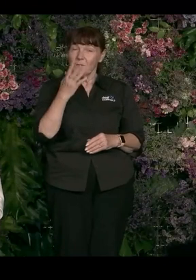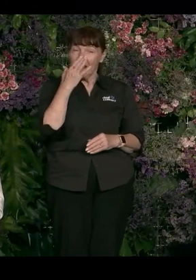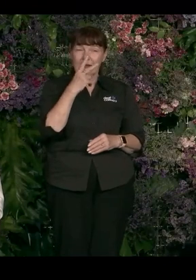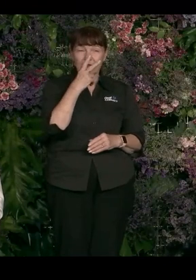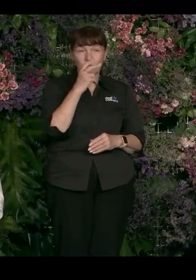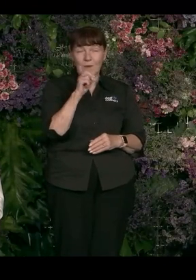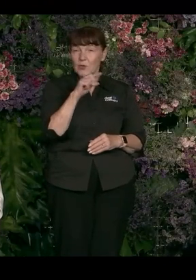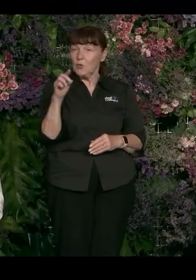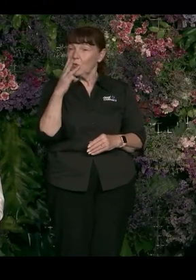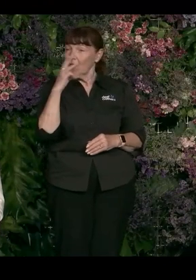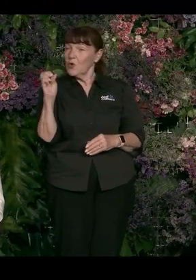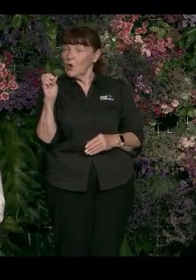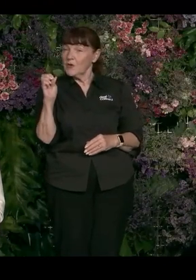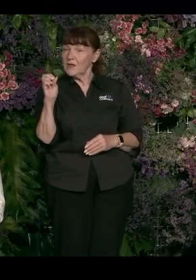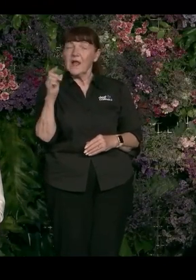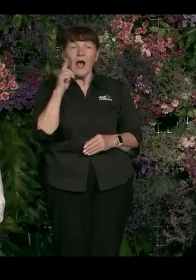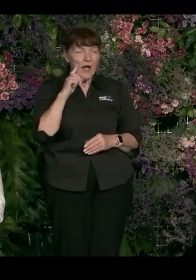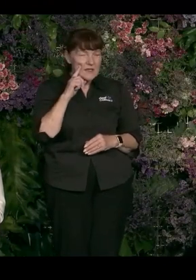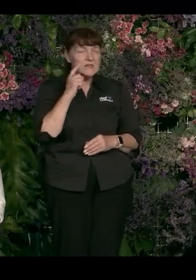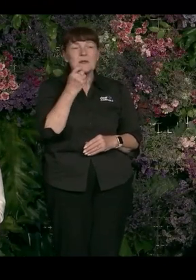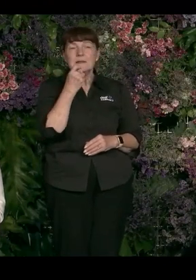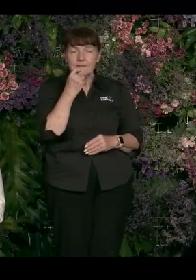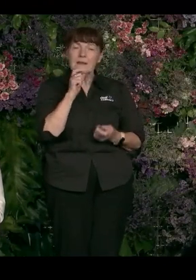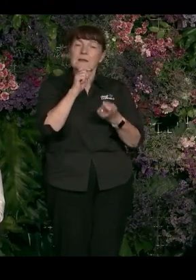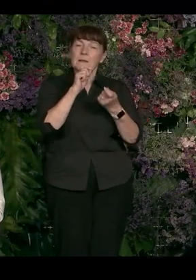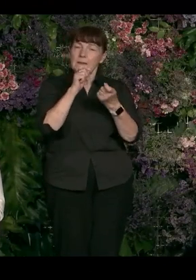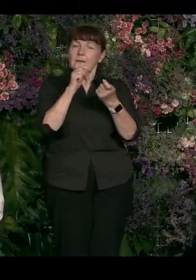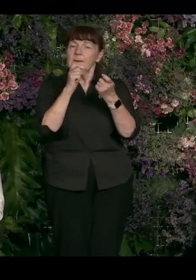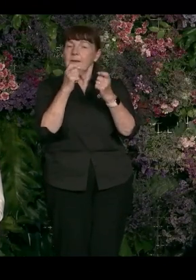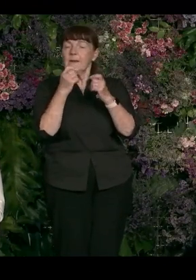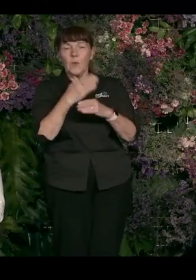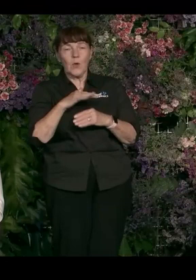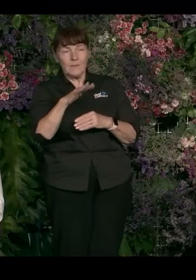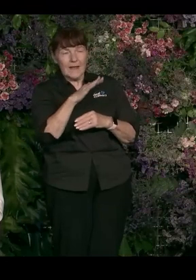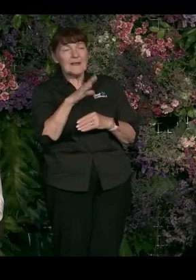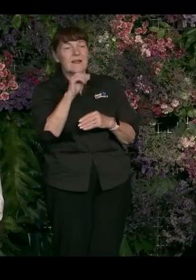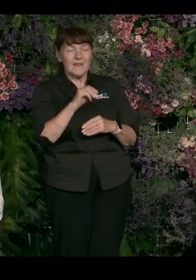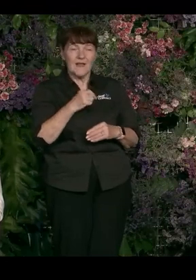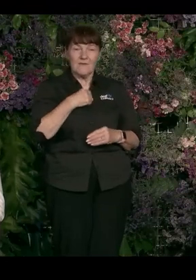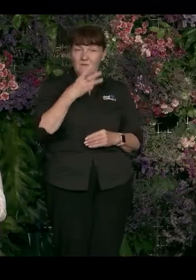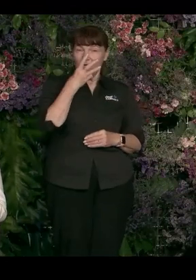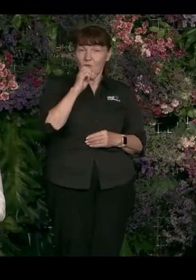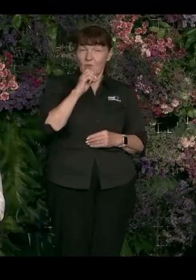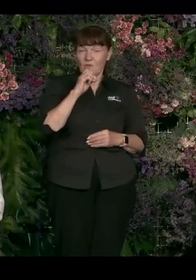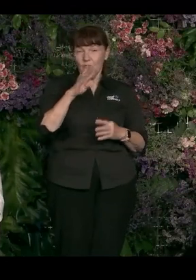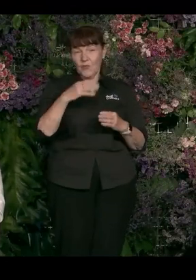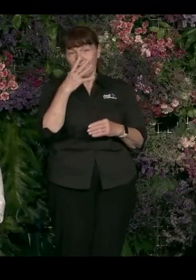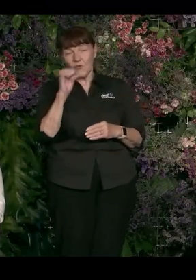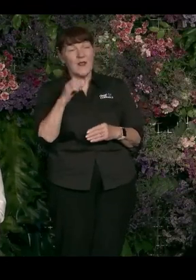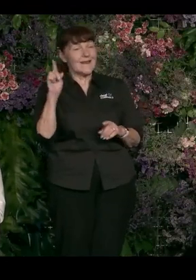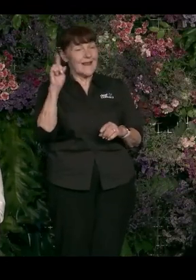ages of 20 to 30, I saw incremental change in the workplace. And then from 30 to 40 and